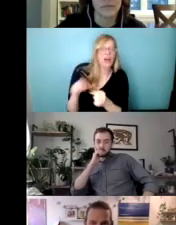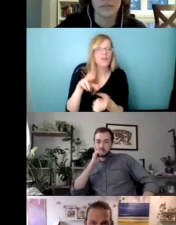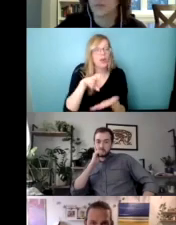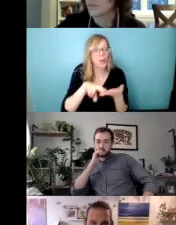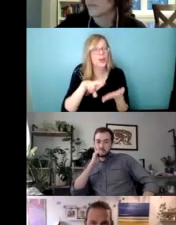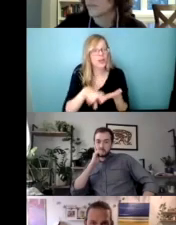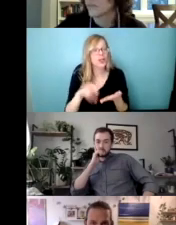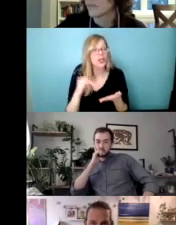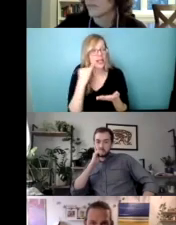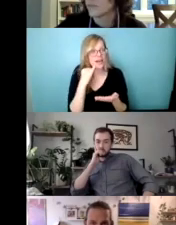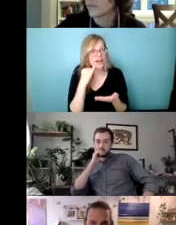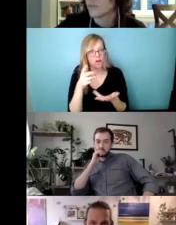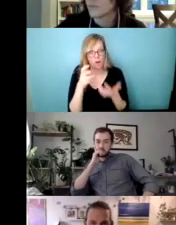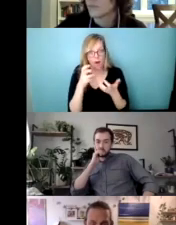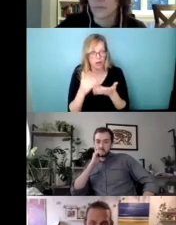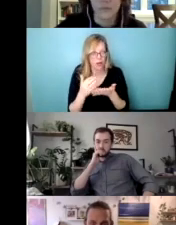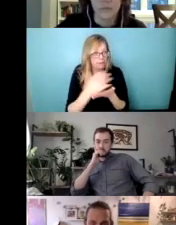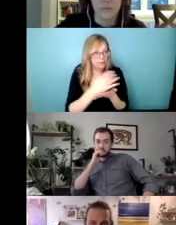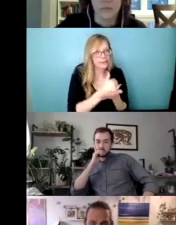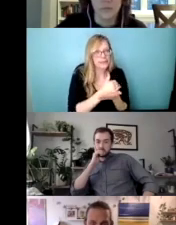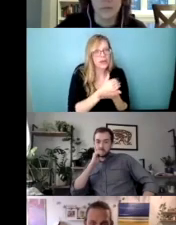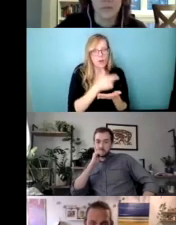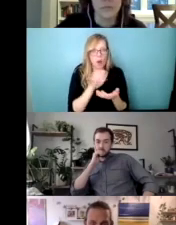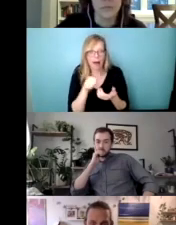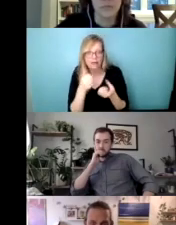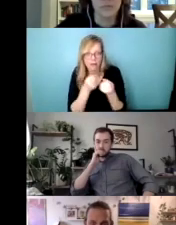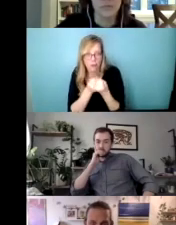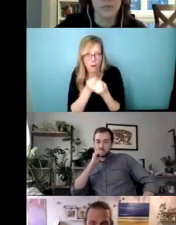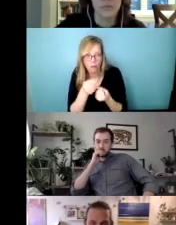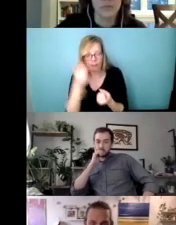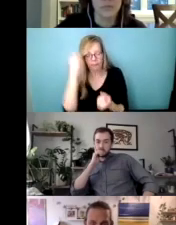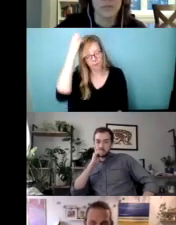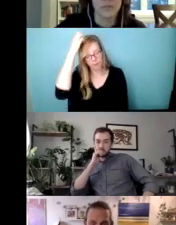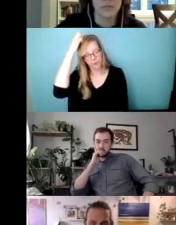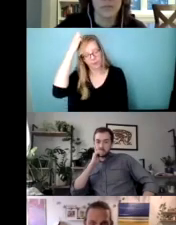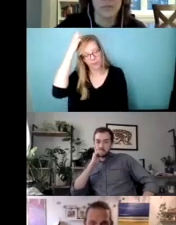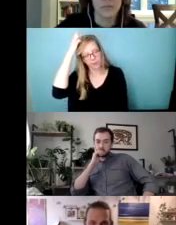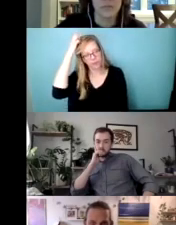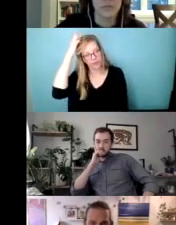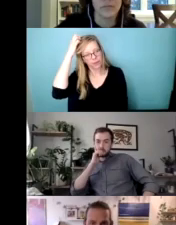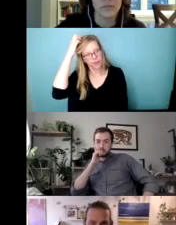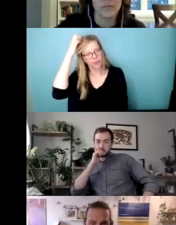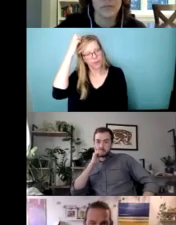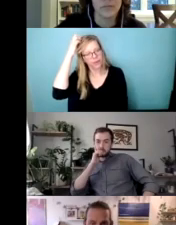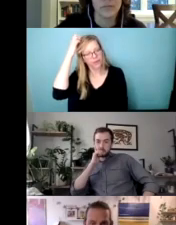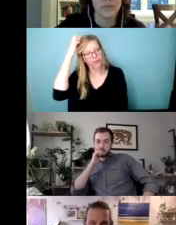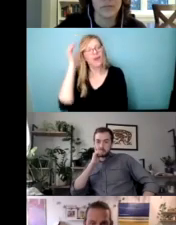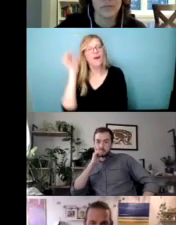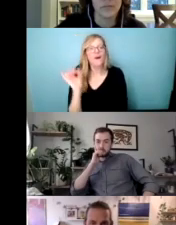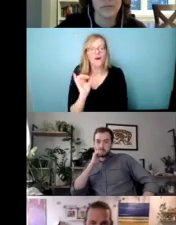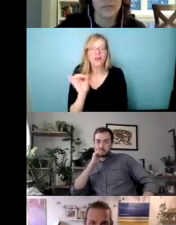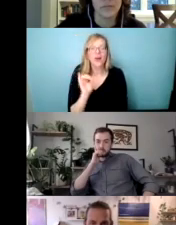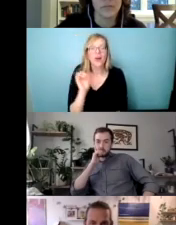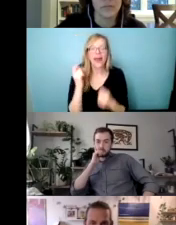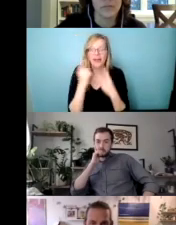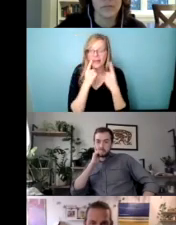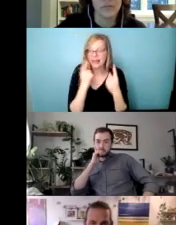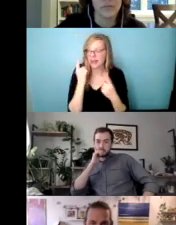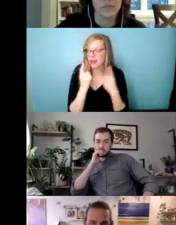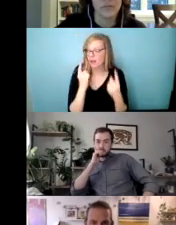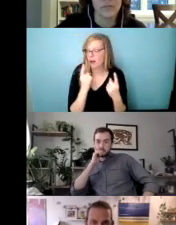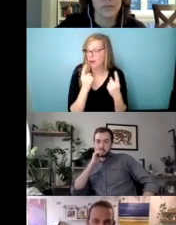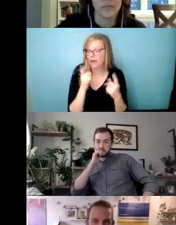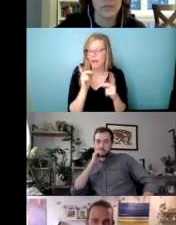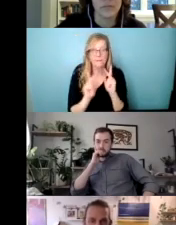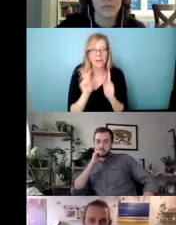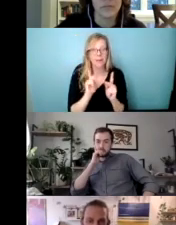you really care about. What I'd also add really importantly, kind of repeating what I said before, is that who's whose list I think can also be, are there